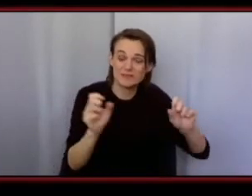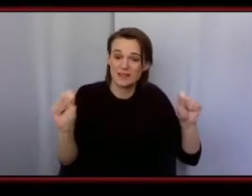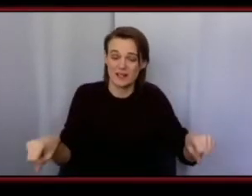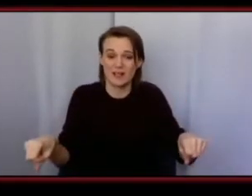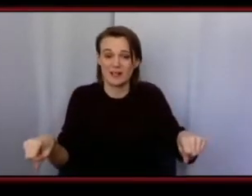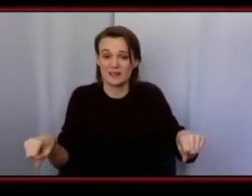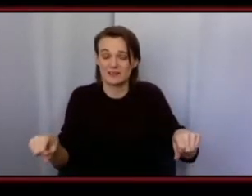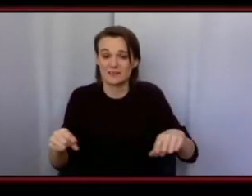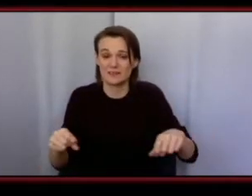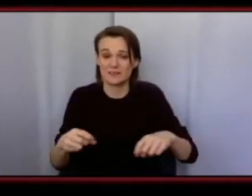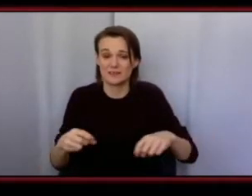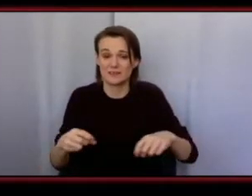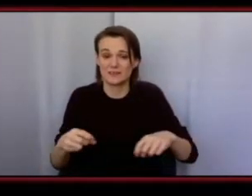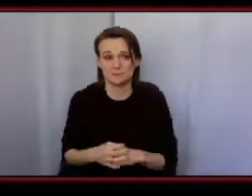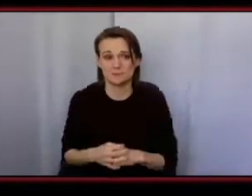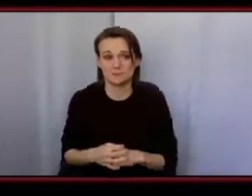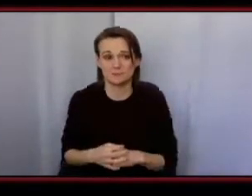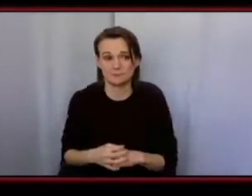help you